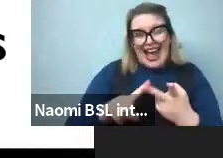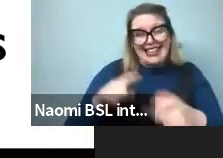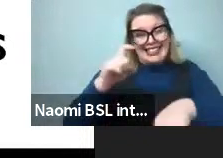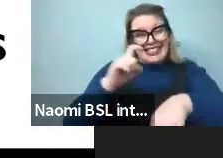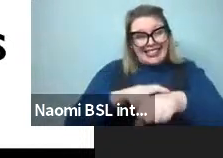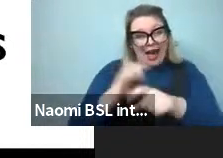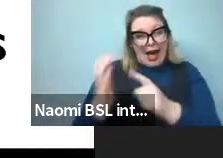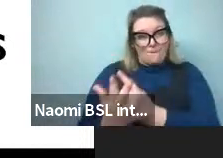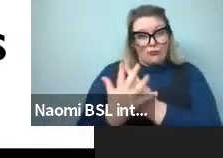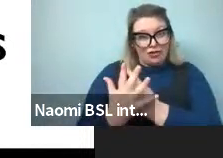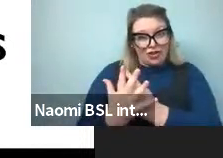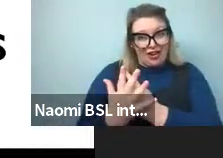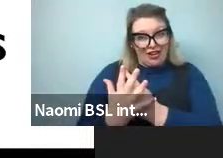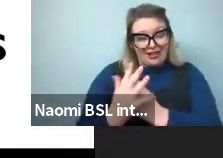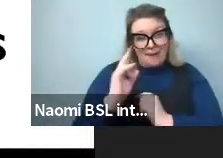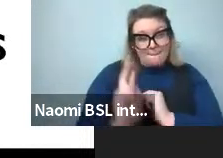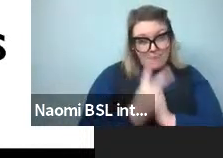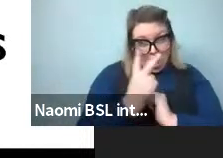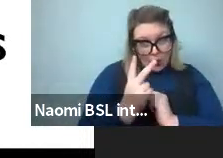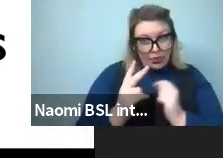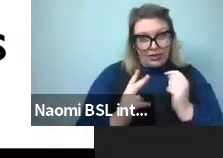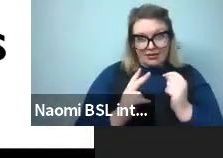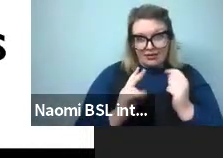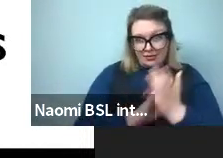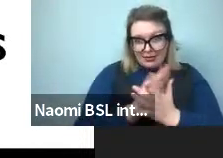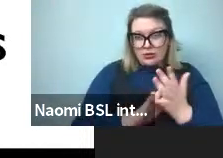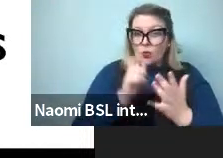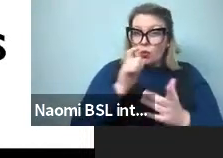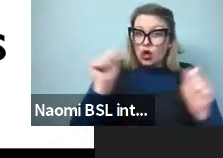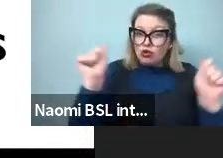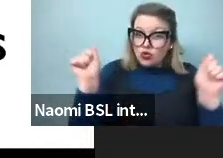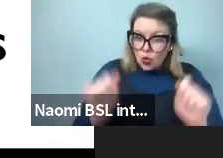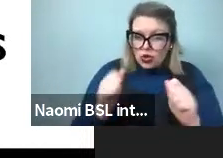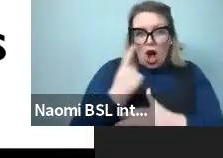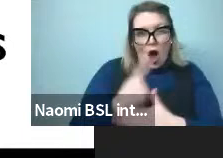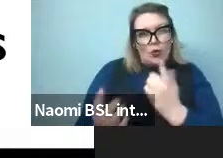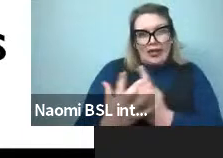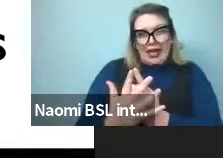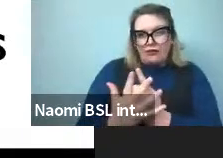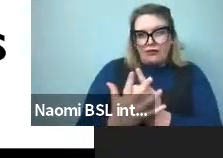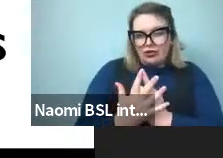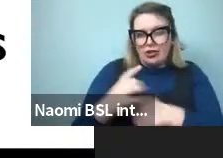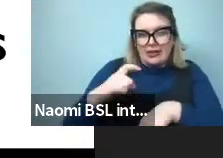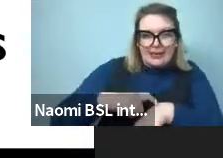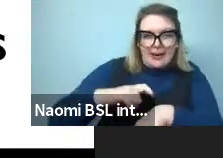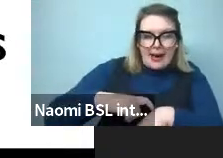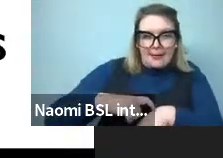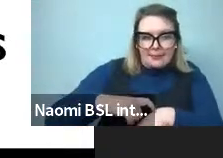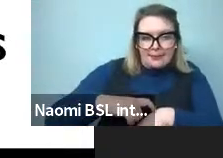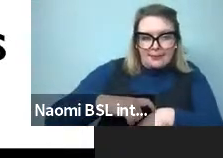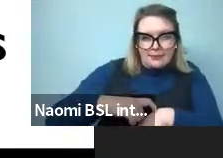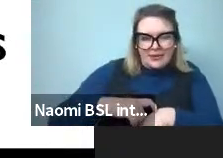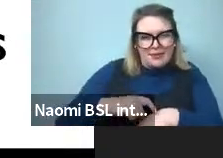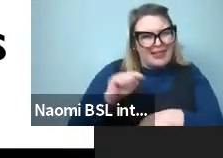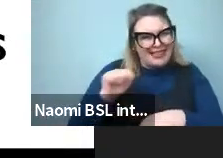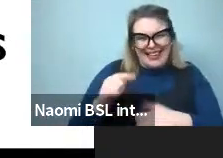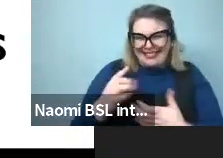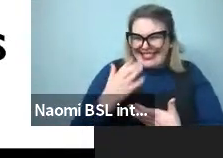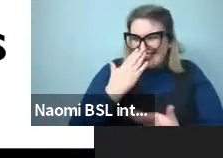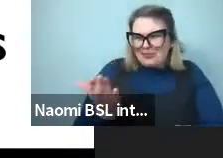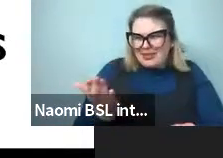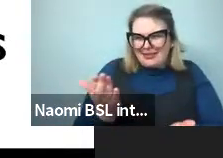the effect to be observed and actually watch words get shorter over time in predictable context. But that seems not crazy in